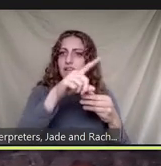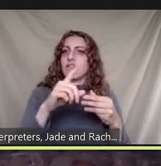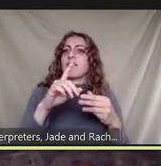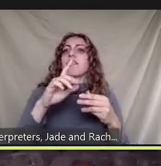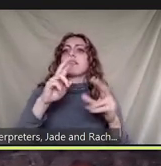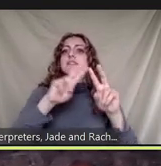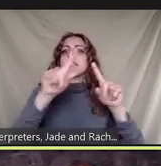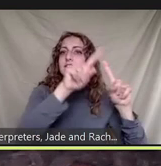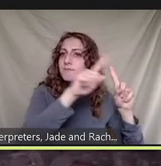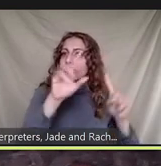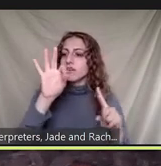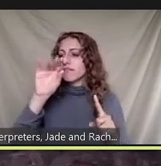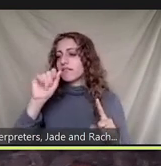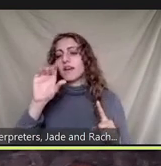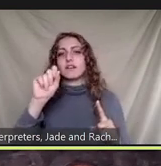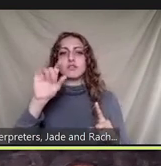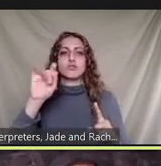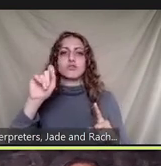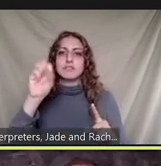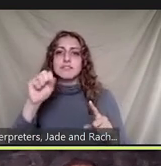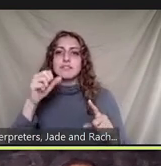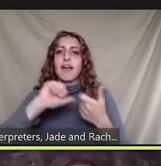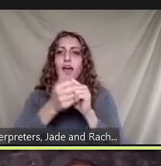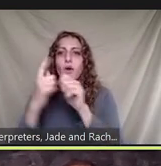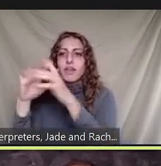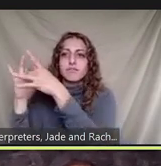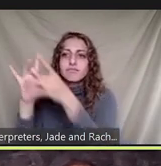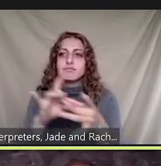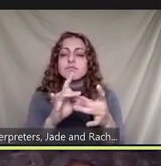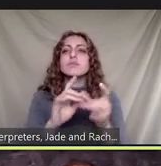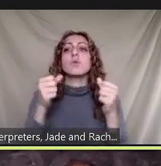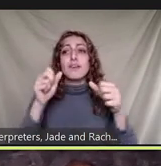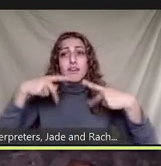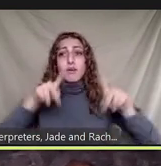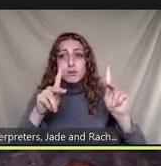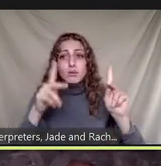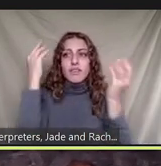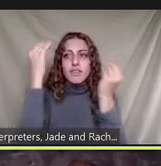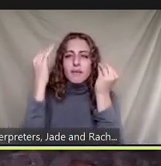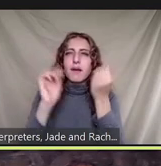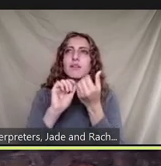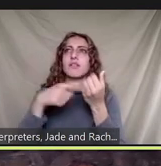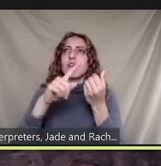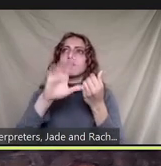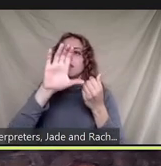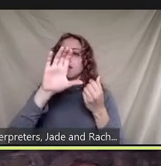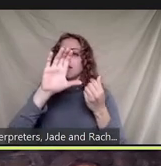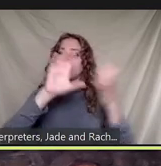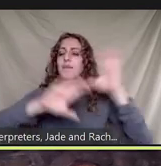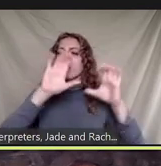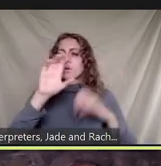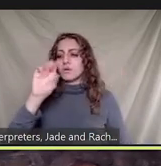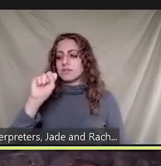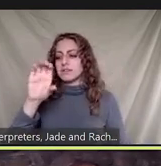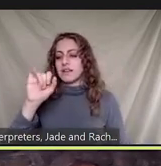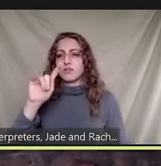and so there's an opportunity to think about tomorrow's chemical sector to not only address these broad